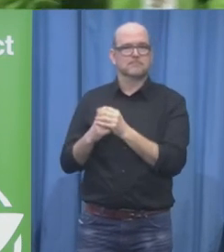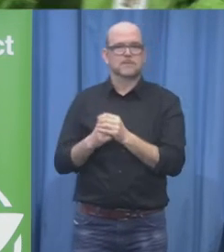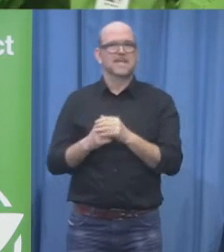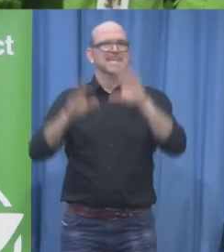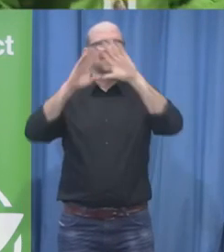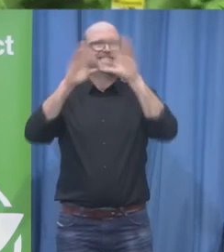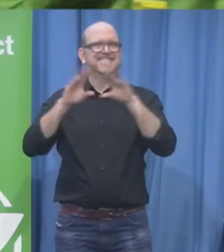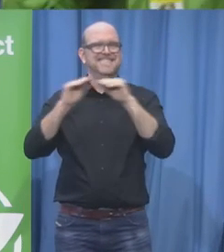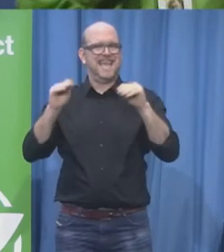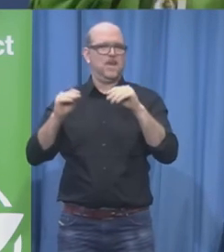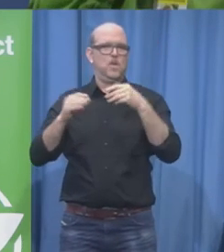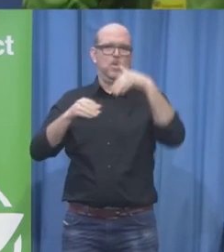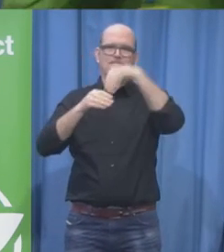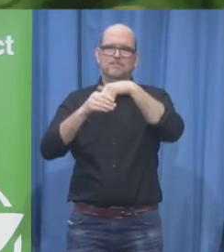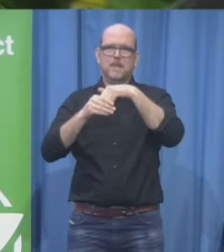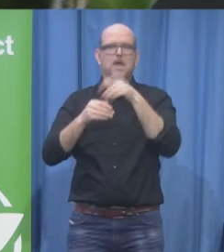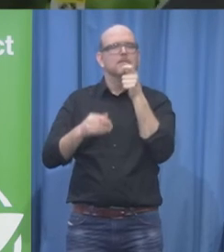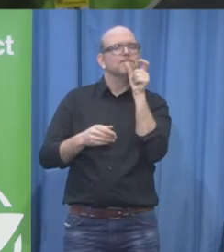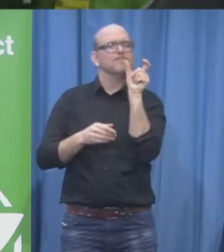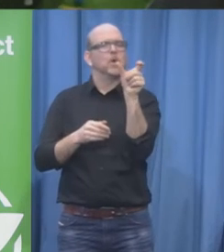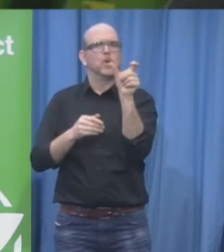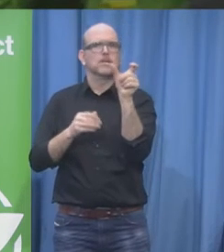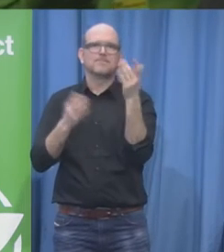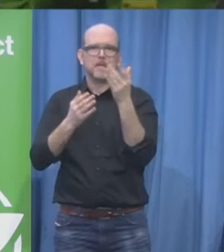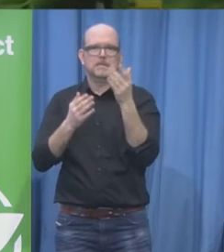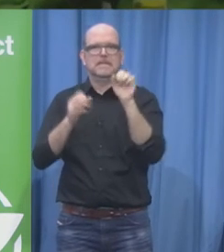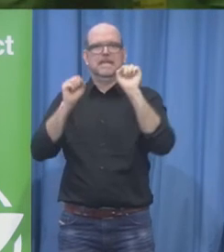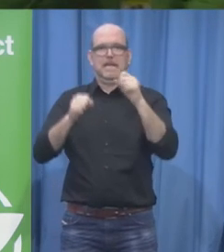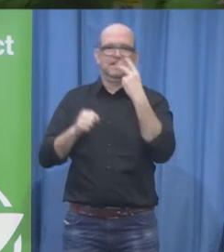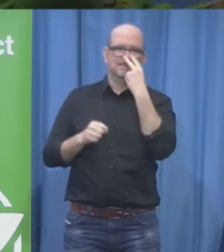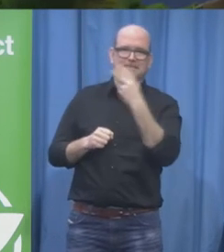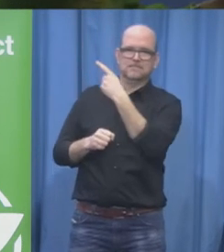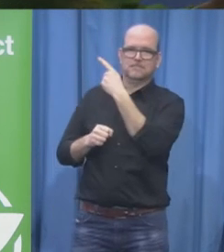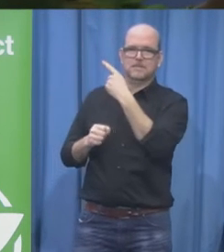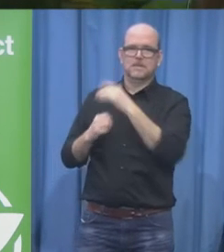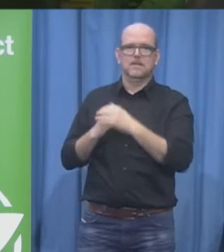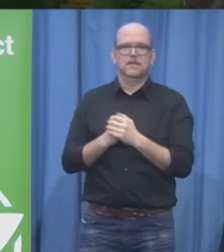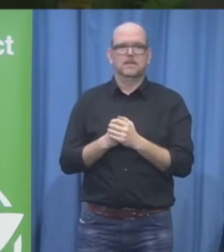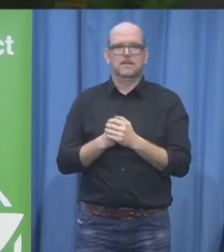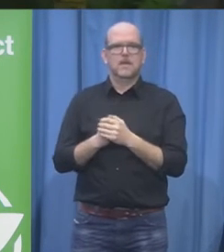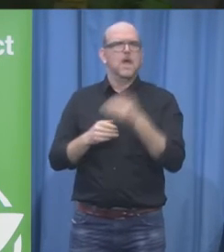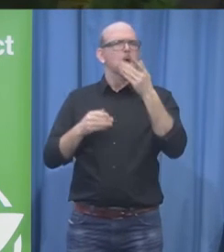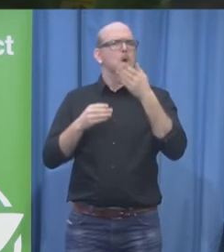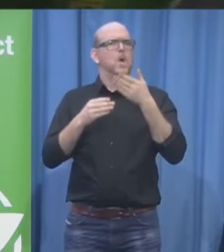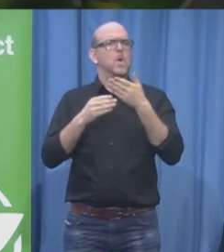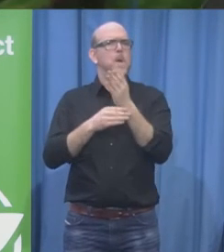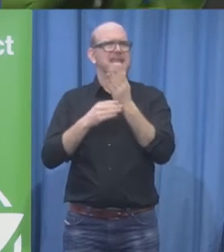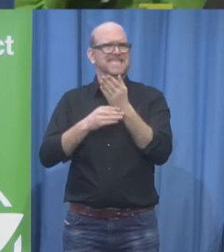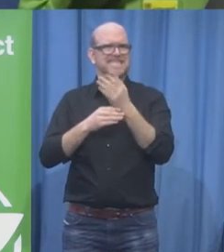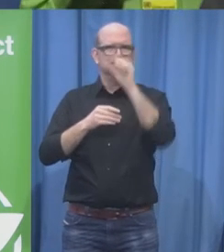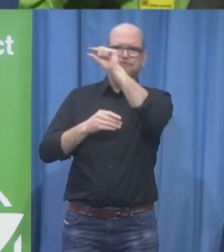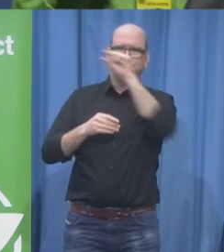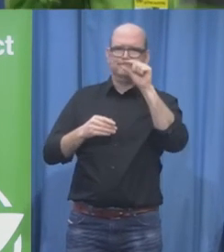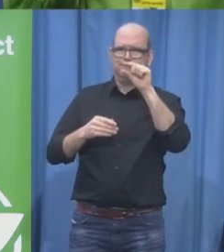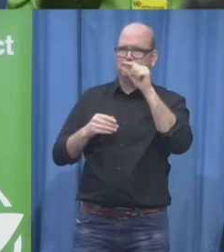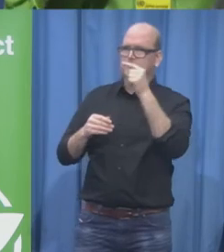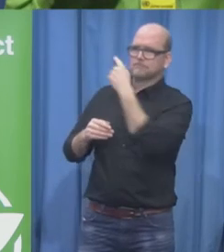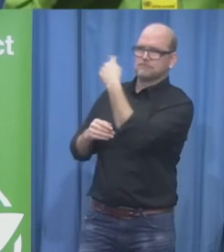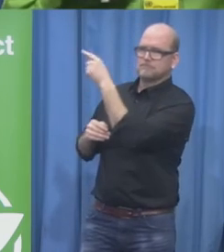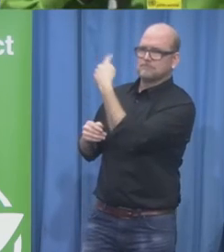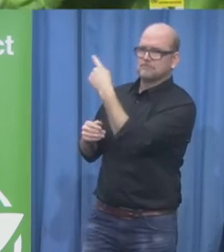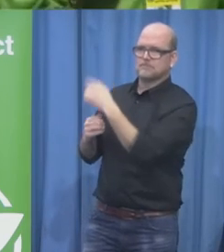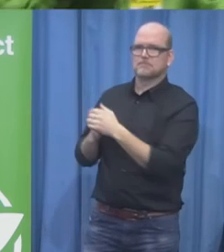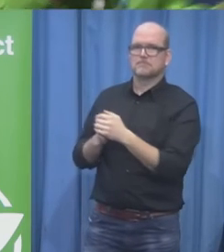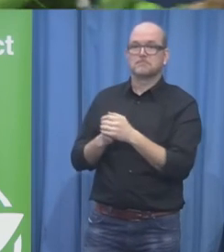love technology I'm terrified of it but for those who love it it's the zero app and even I can use the zero conference app which is saying